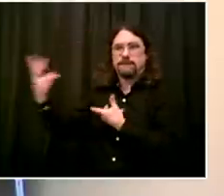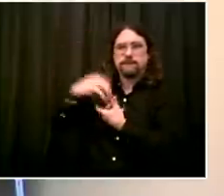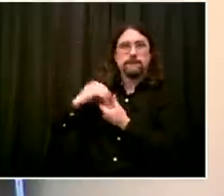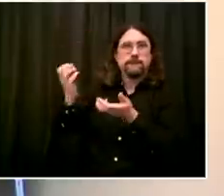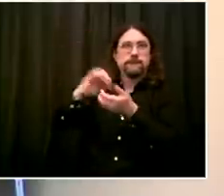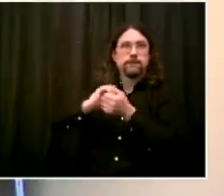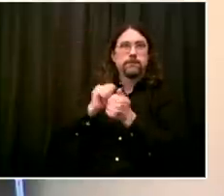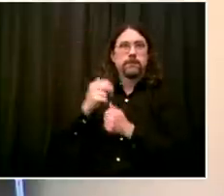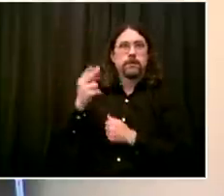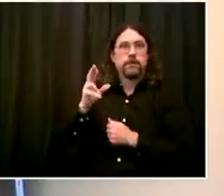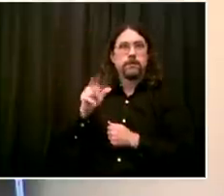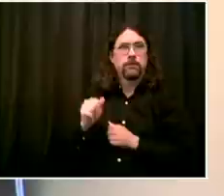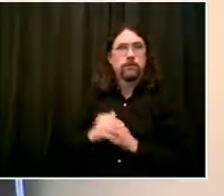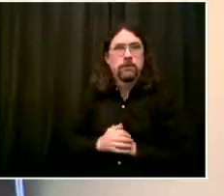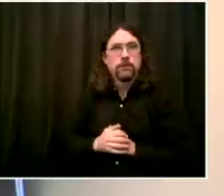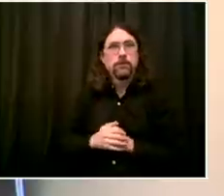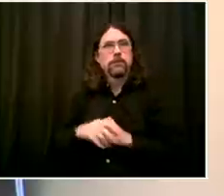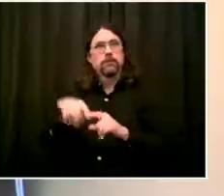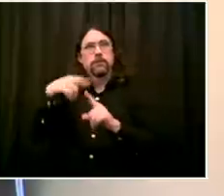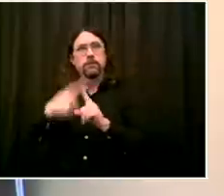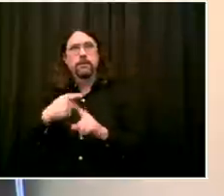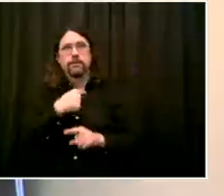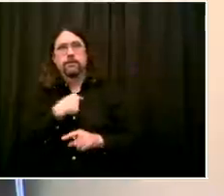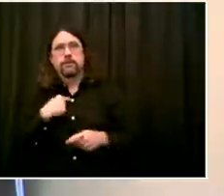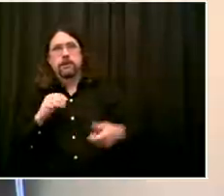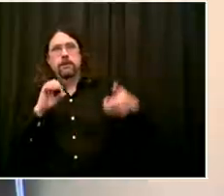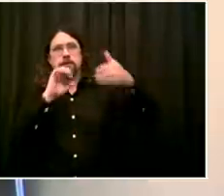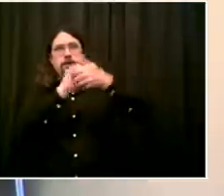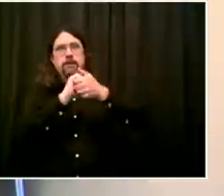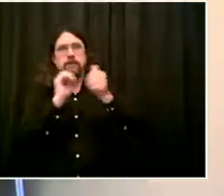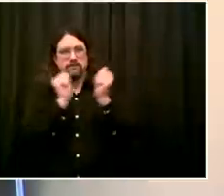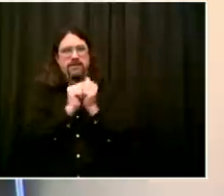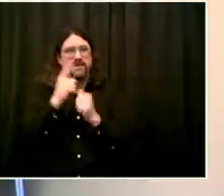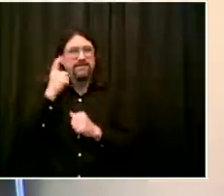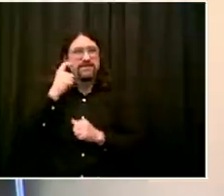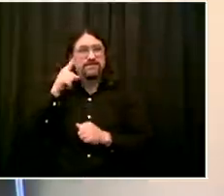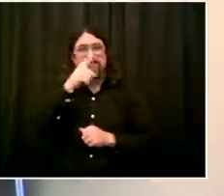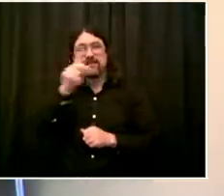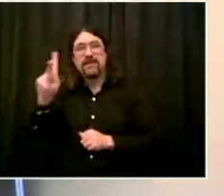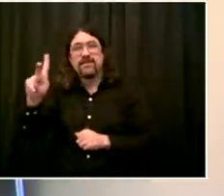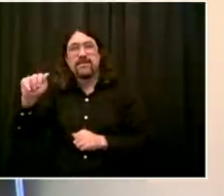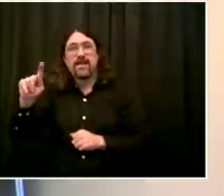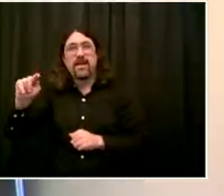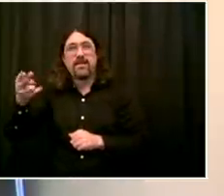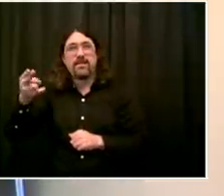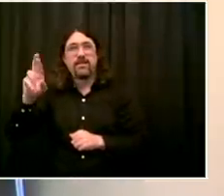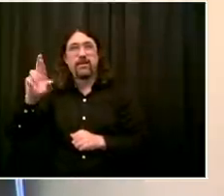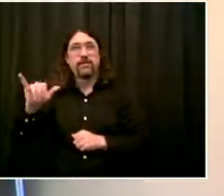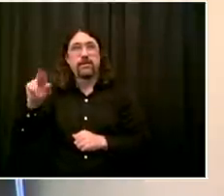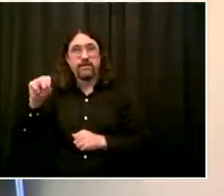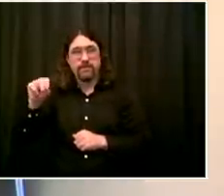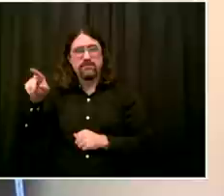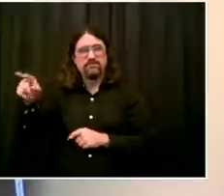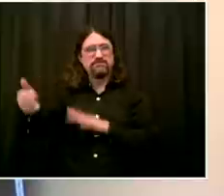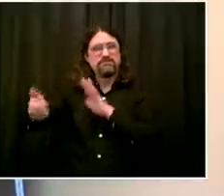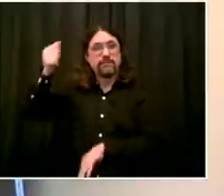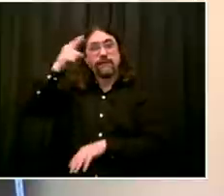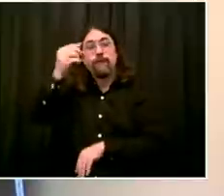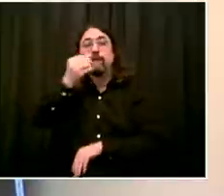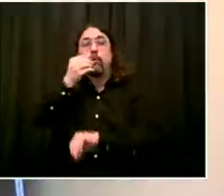And the repurposing or the reassignment of 1,300 staff is really aimed at addressing